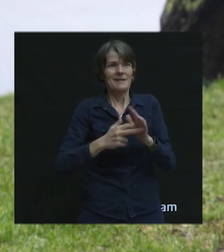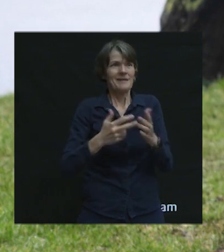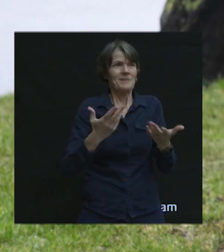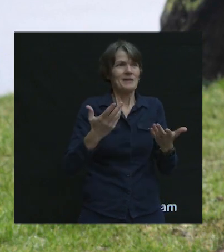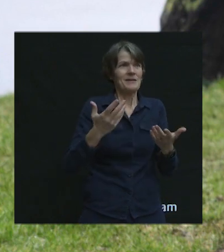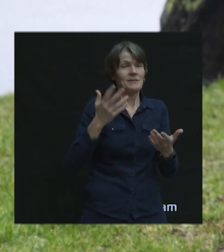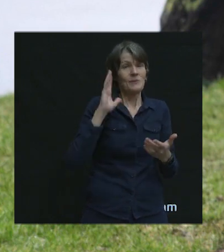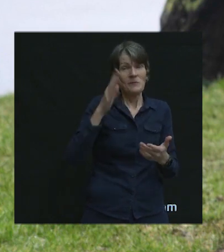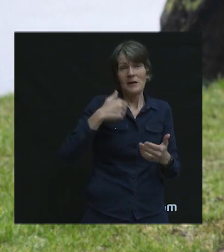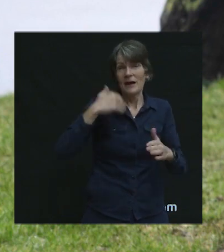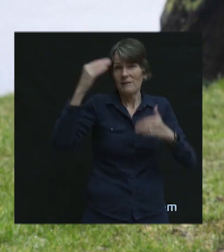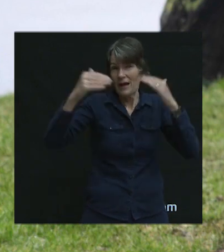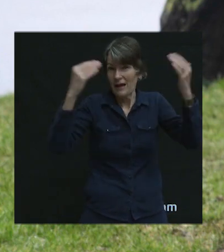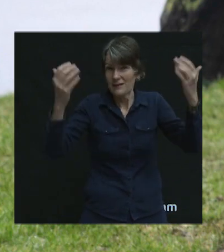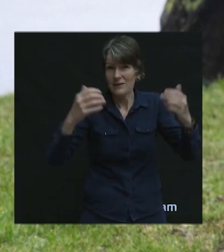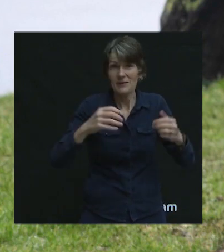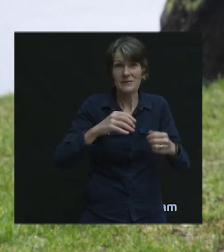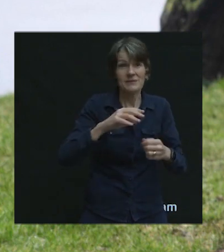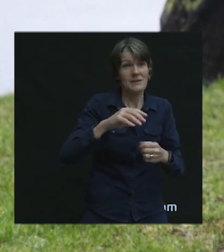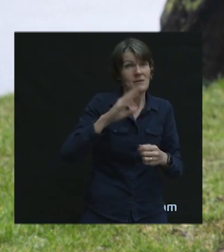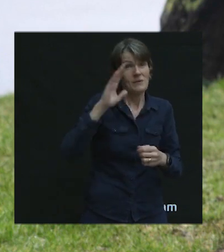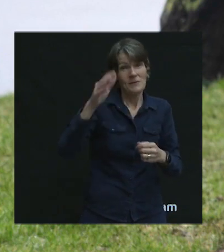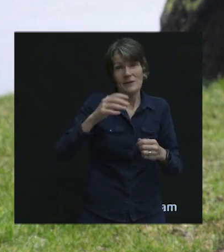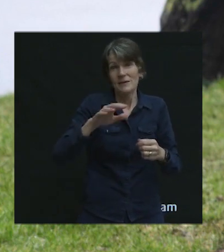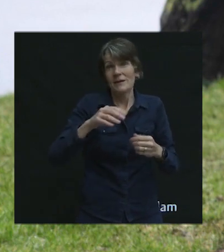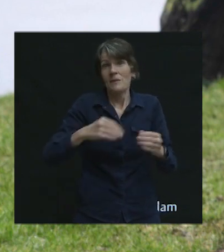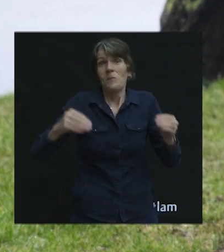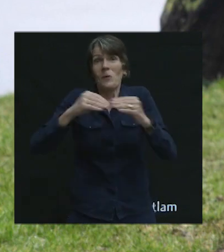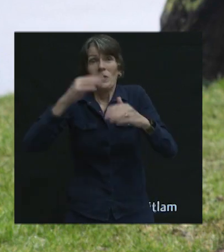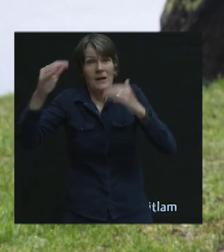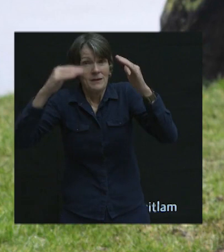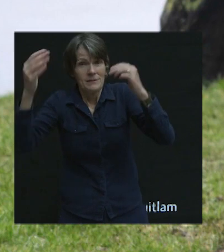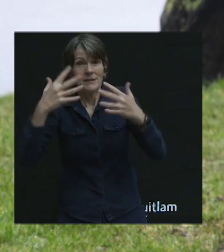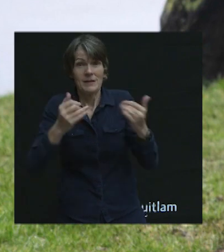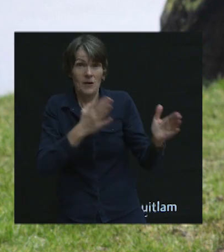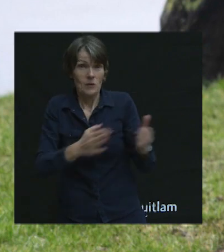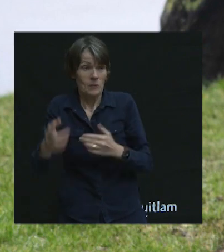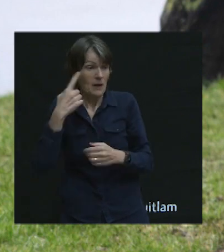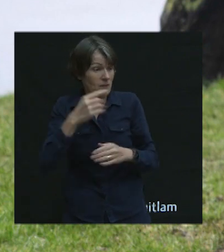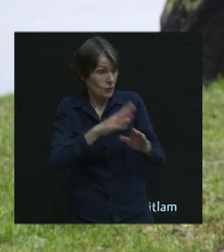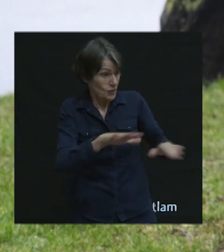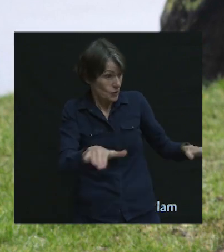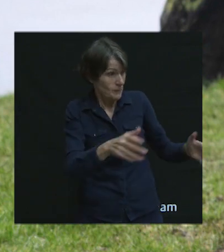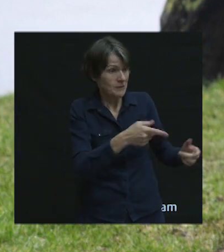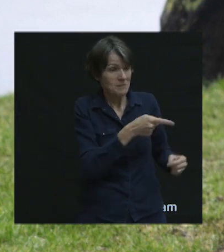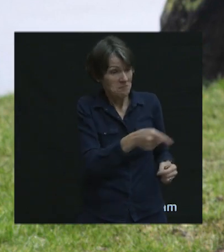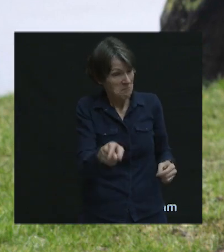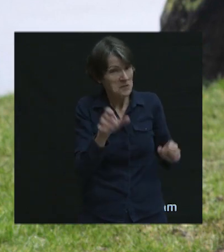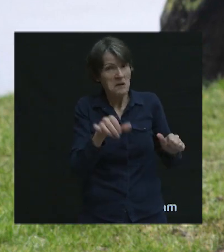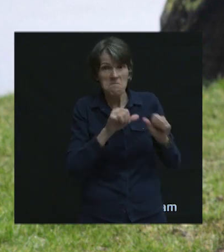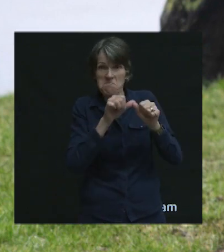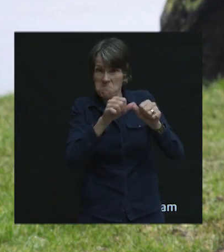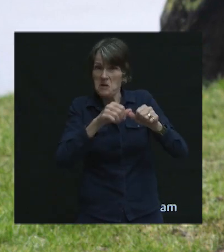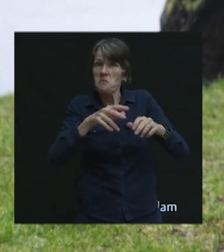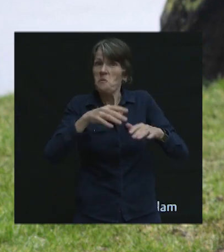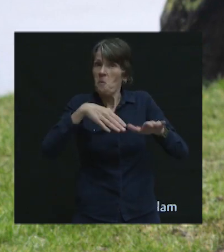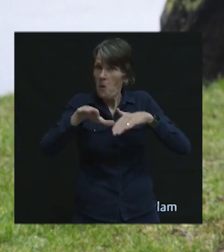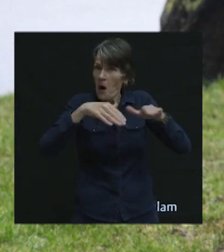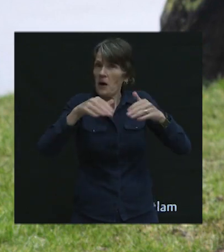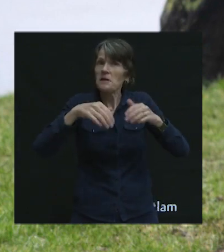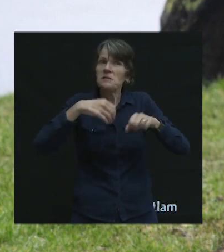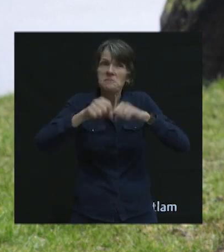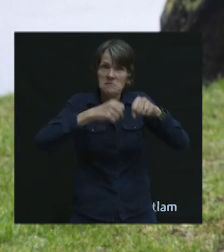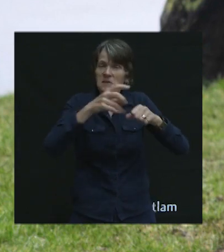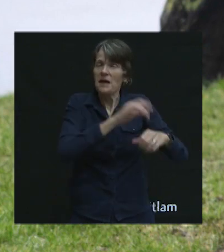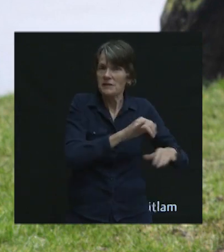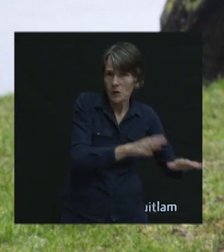they'll be middle-aged adults by 2050, and what we're doing right now is shaping the plan so that they can keep walking and getting around the cities as